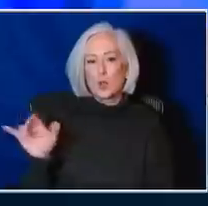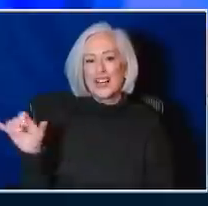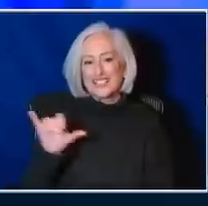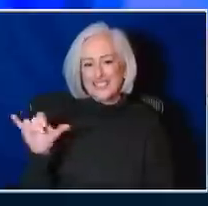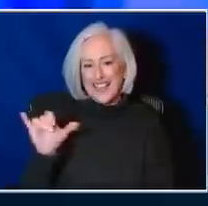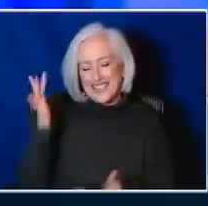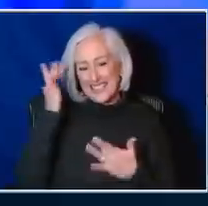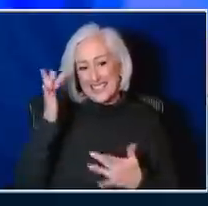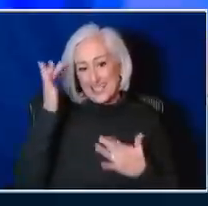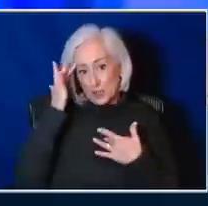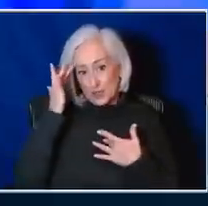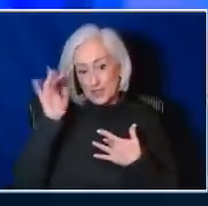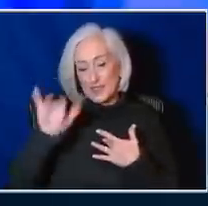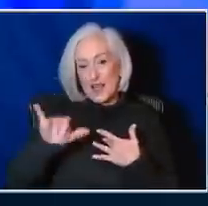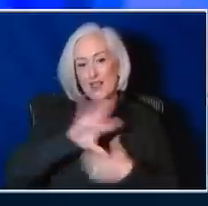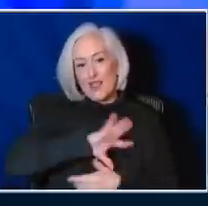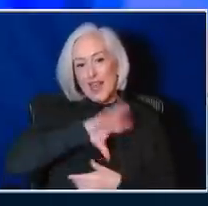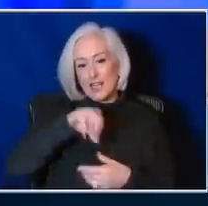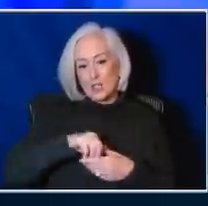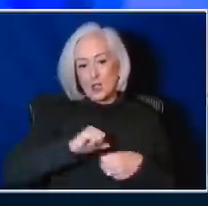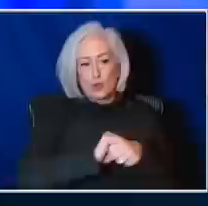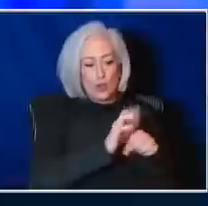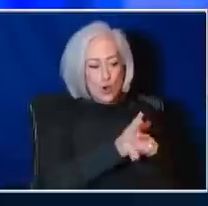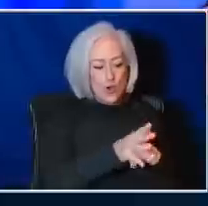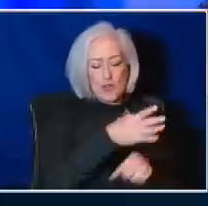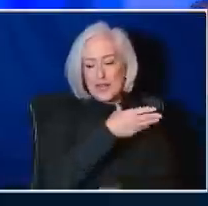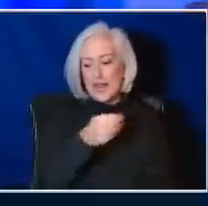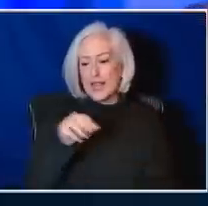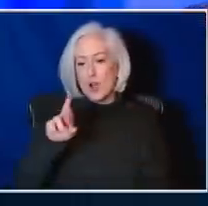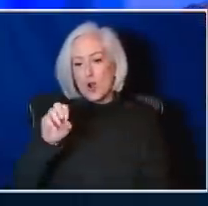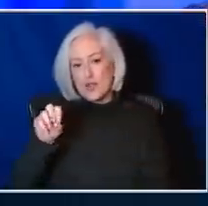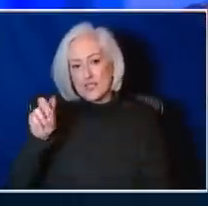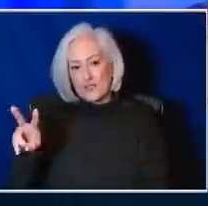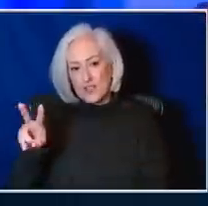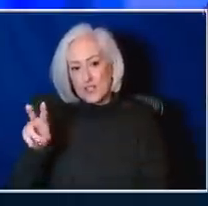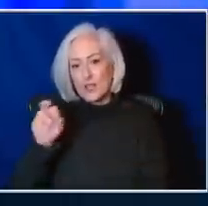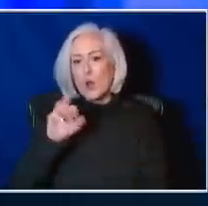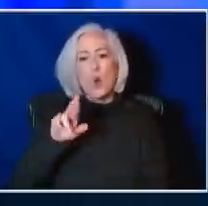does that include COVID and RSV, or are those considered separate?